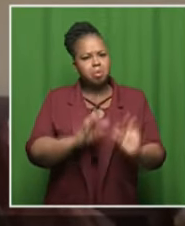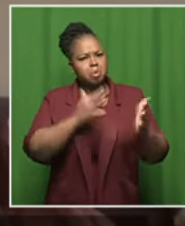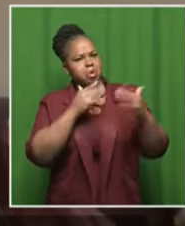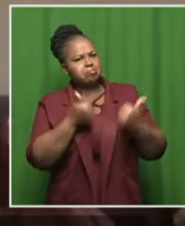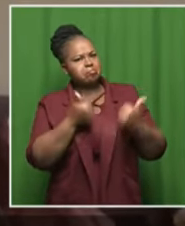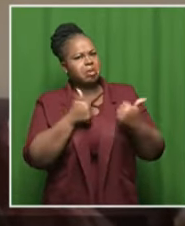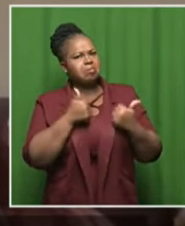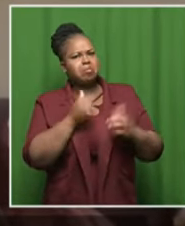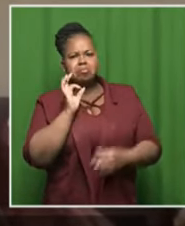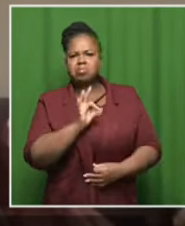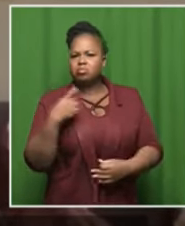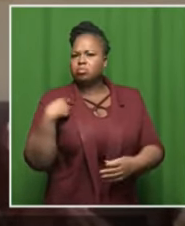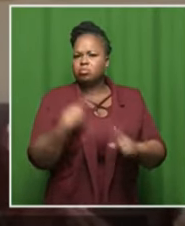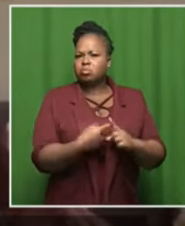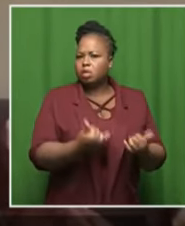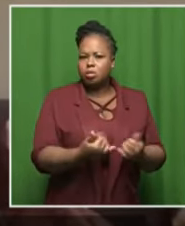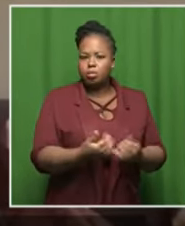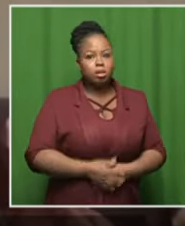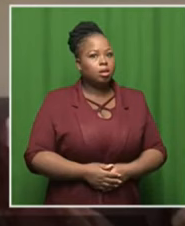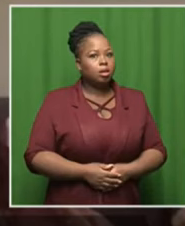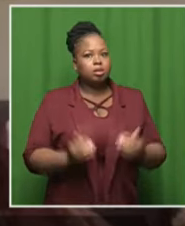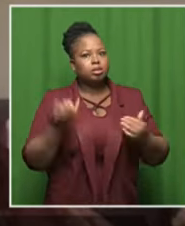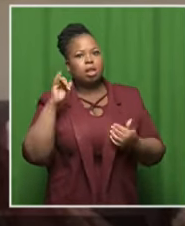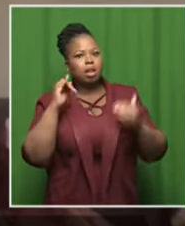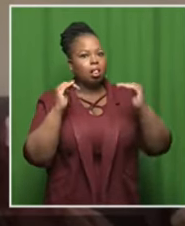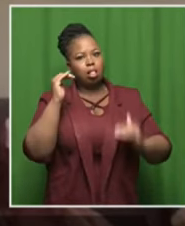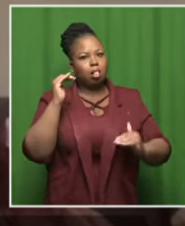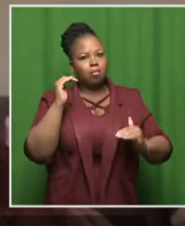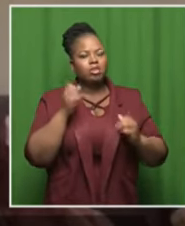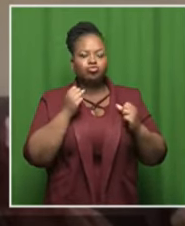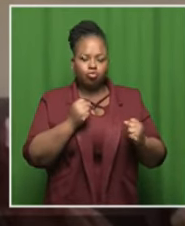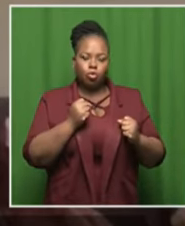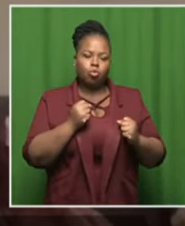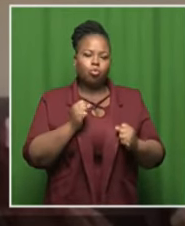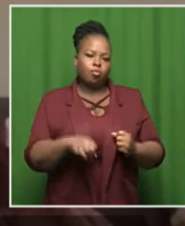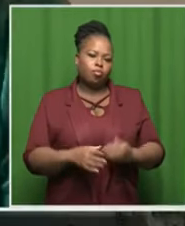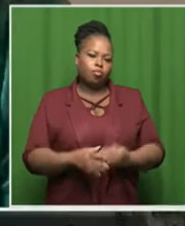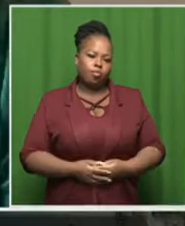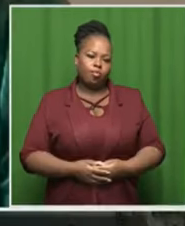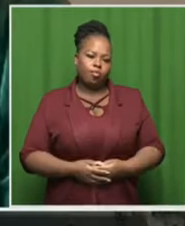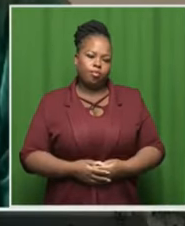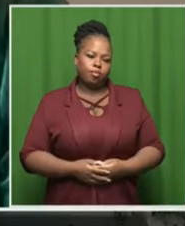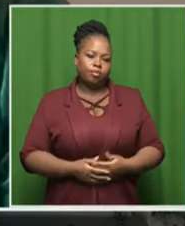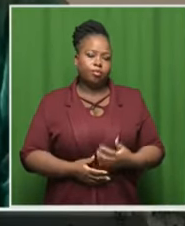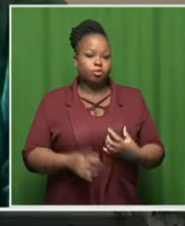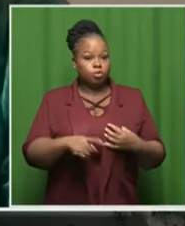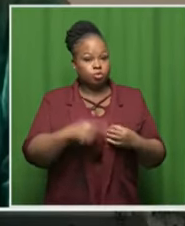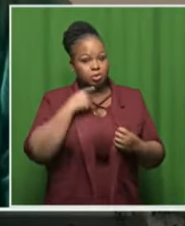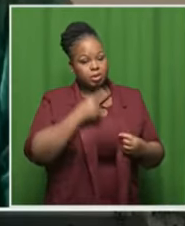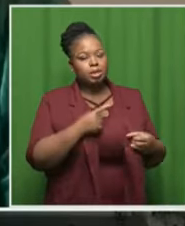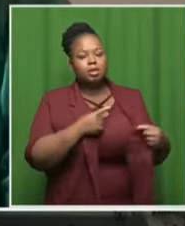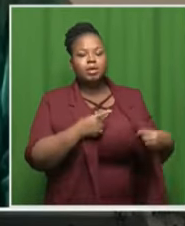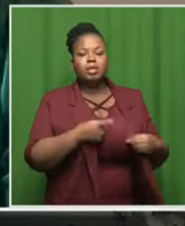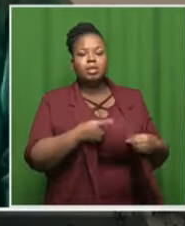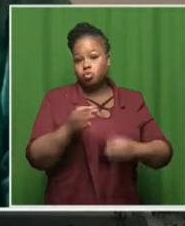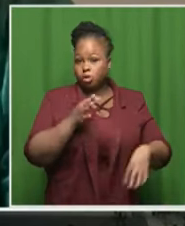in the department so far they are not where they should be but they have thrown their way there so you say you know as